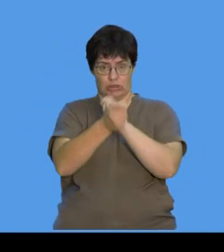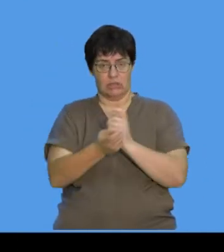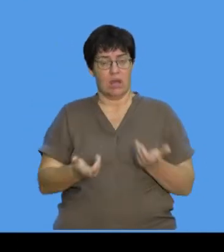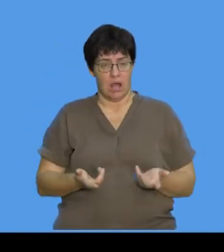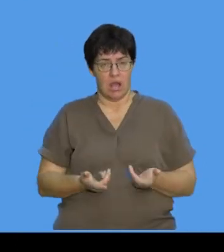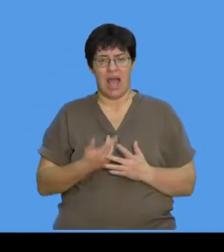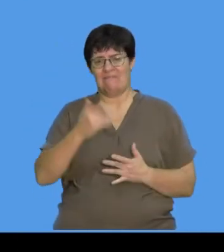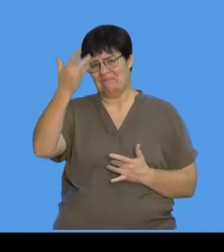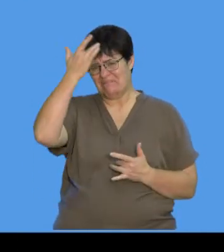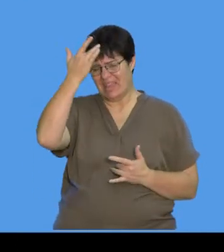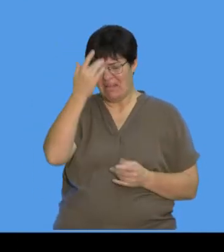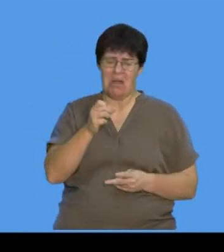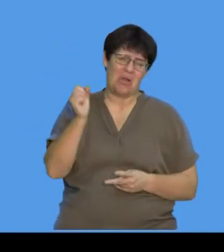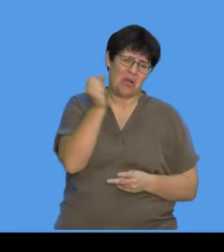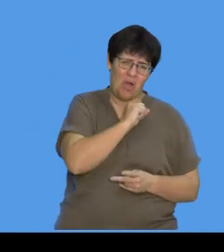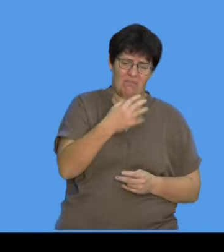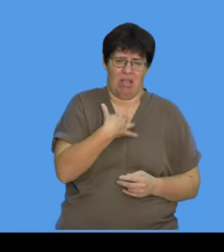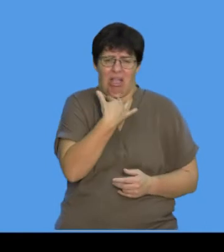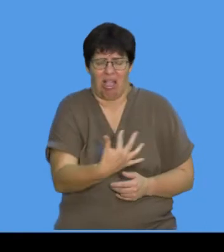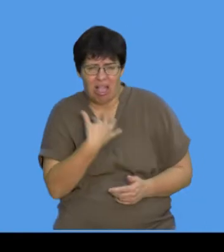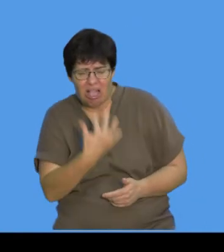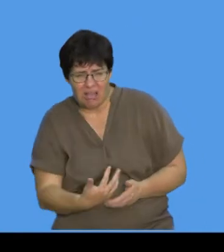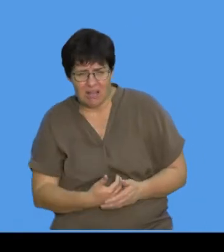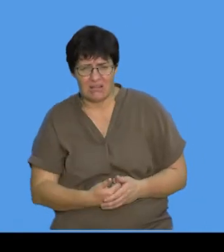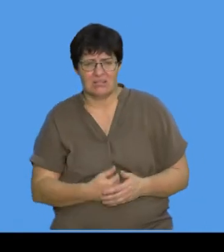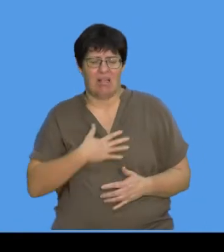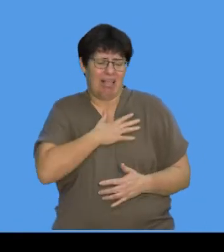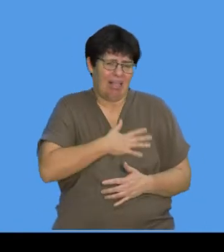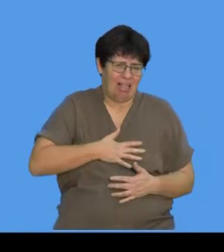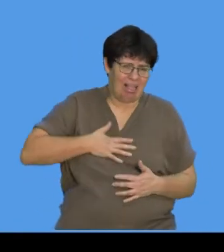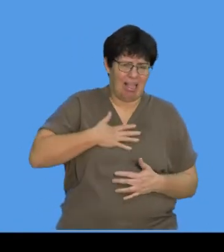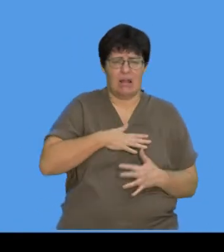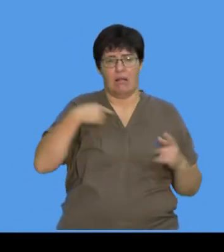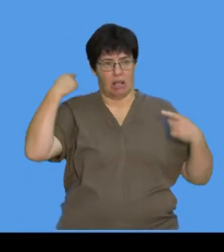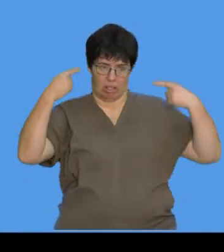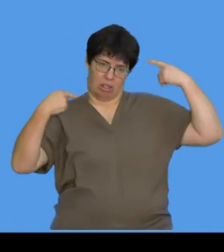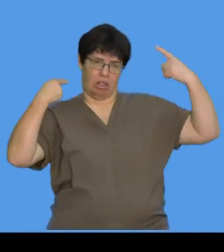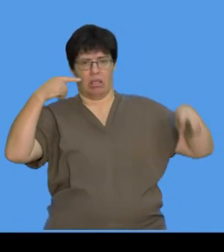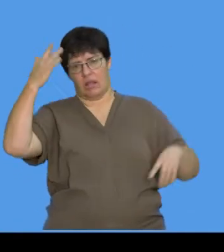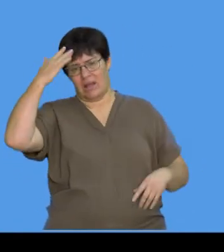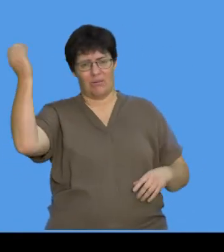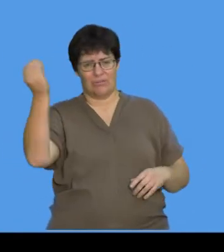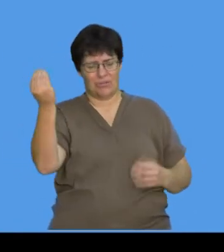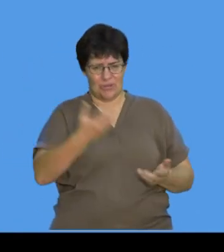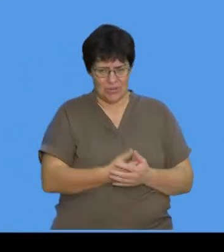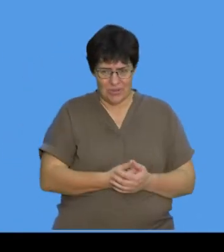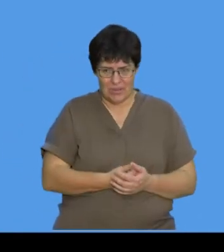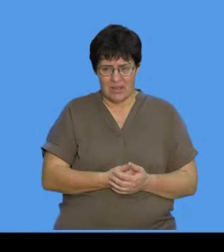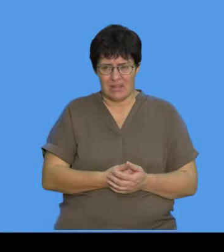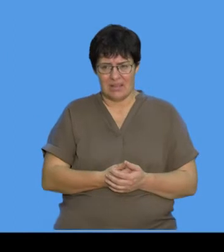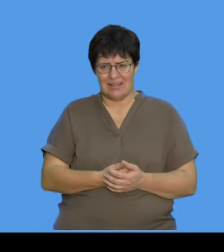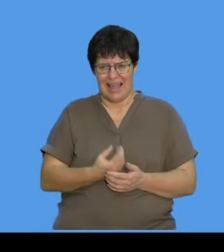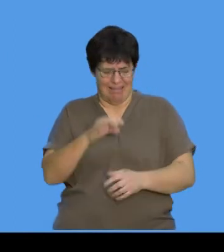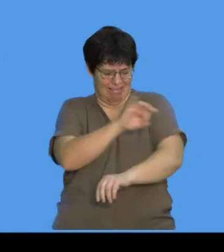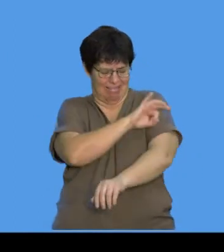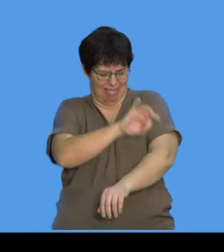it works. You've got fever, you're coughing, you're vomiting, you're nauseous, you're dizzy, headache. And you've got all these